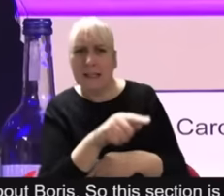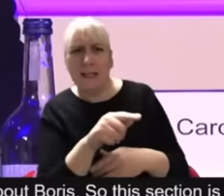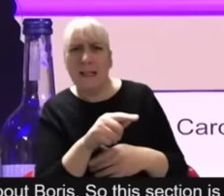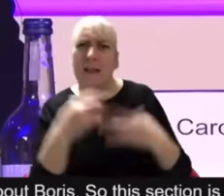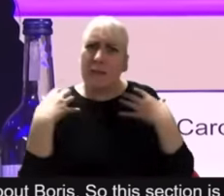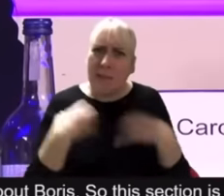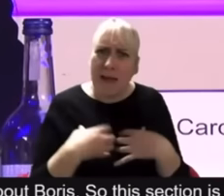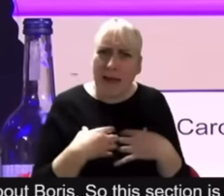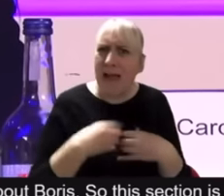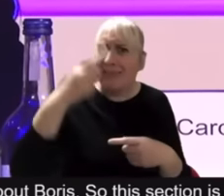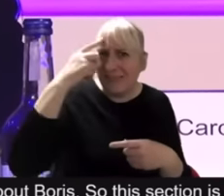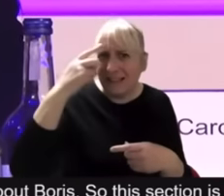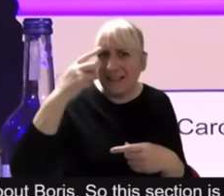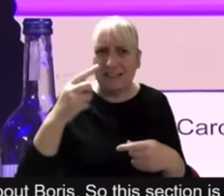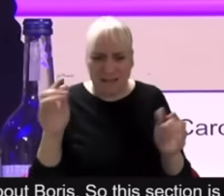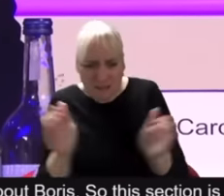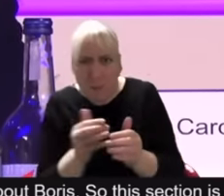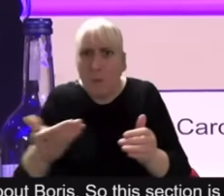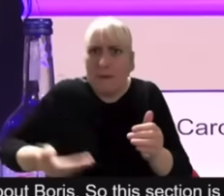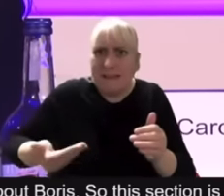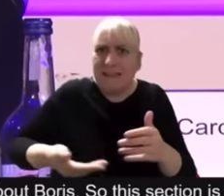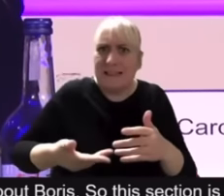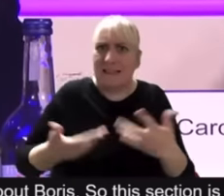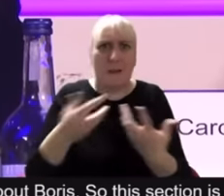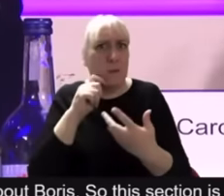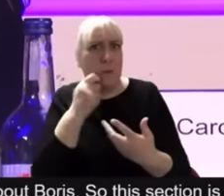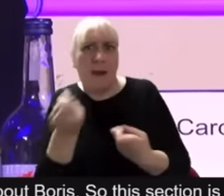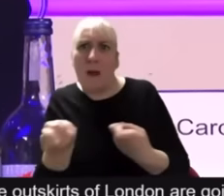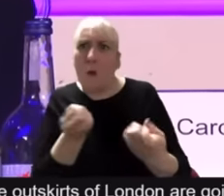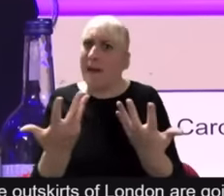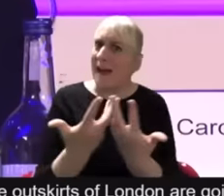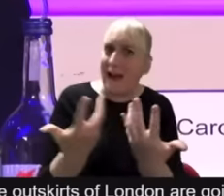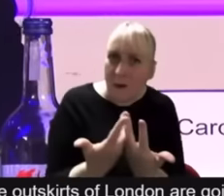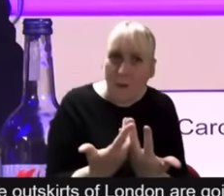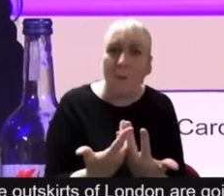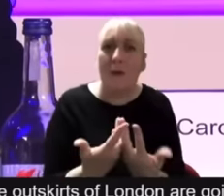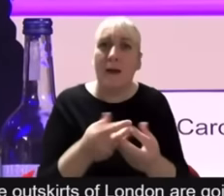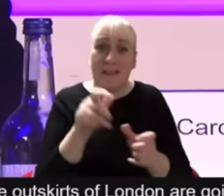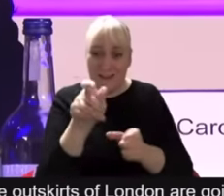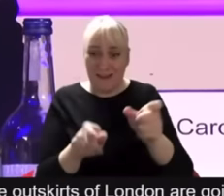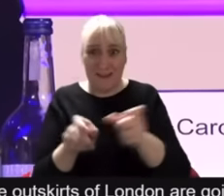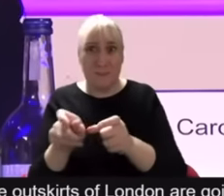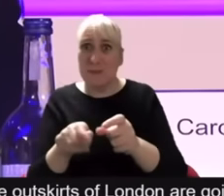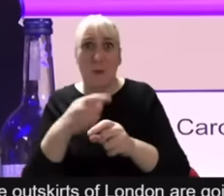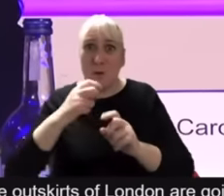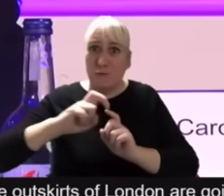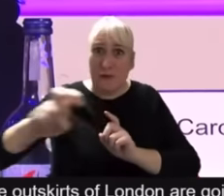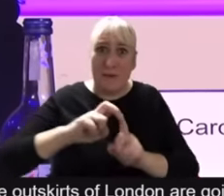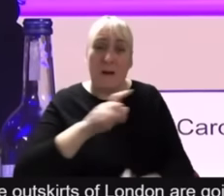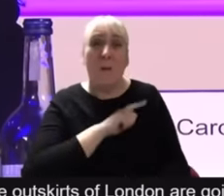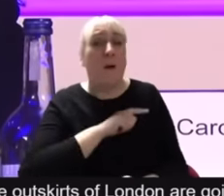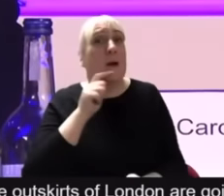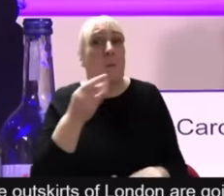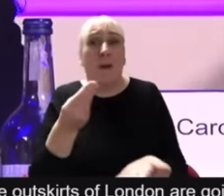outskirts of London are going to do when their customers don't come over the border because it will cost them £12.50 on top of going